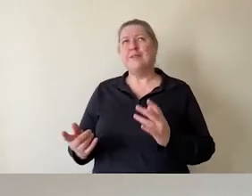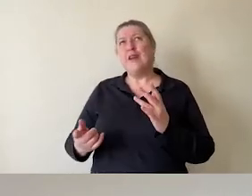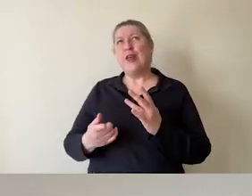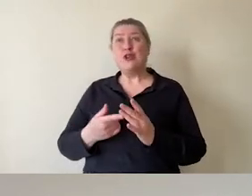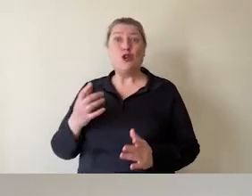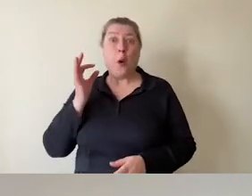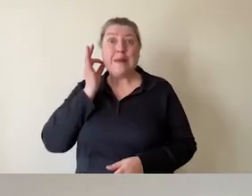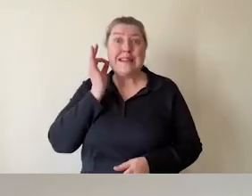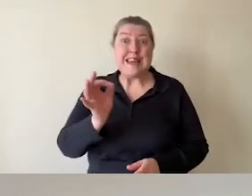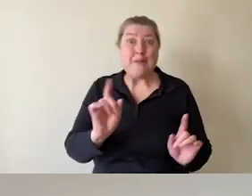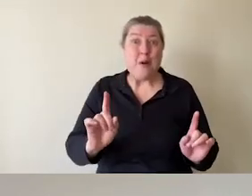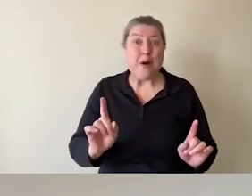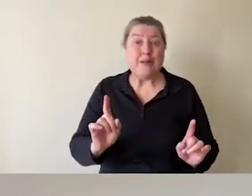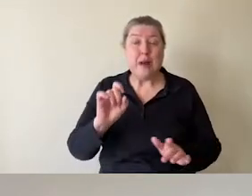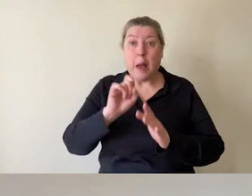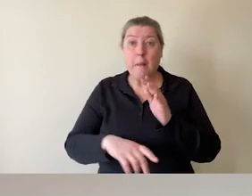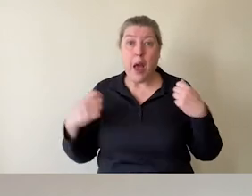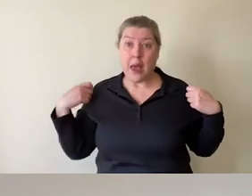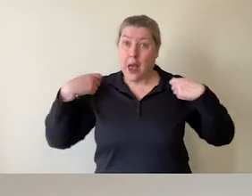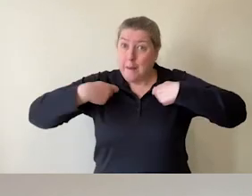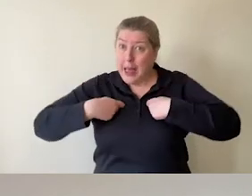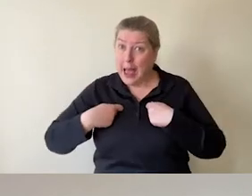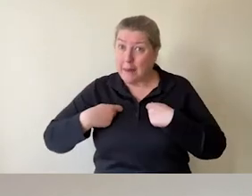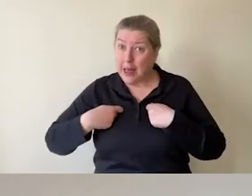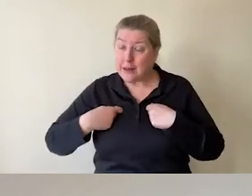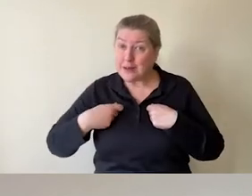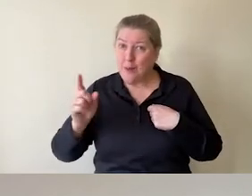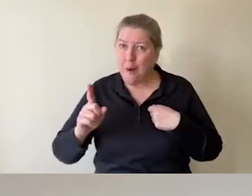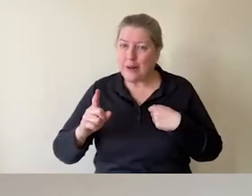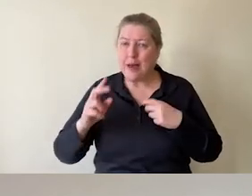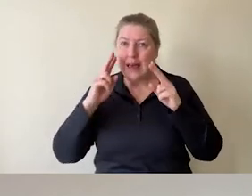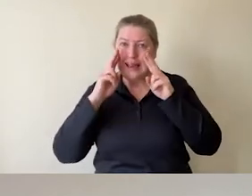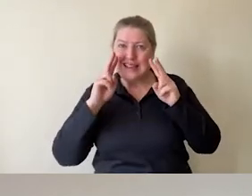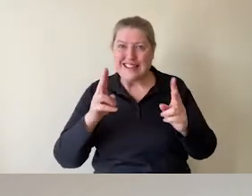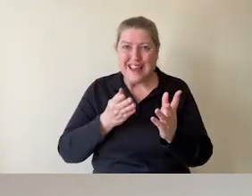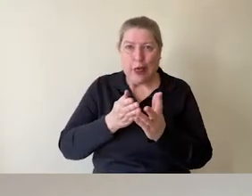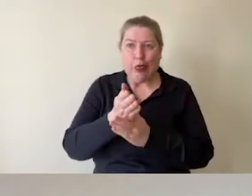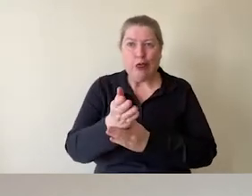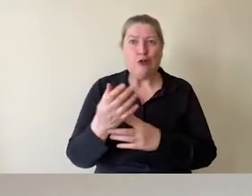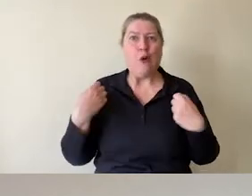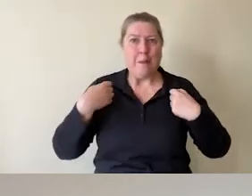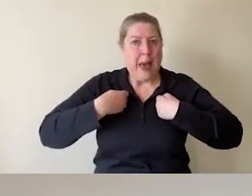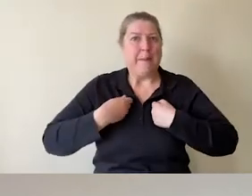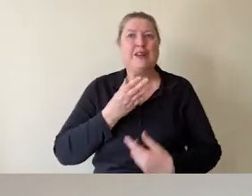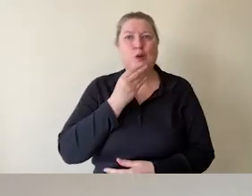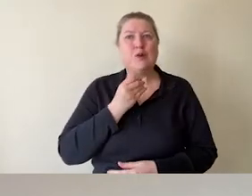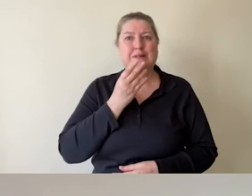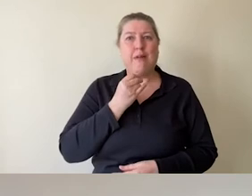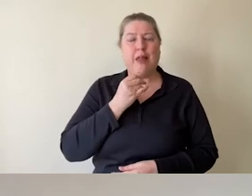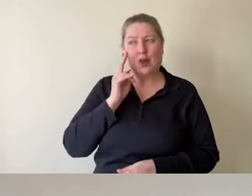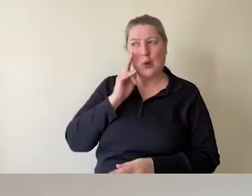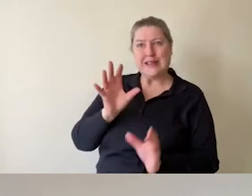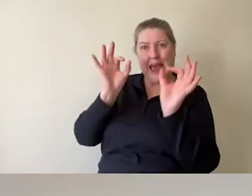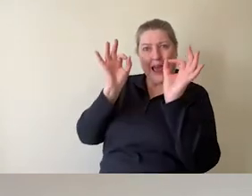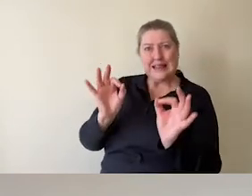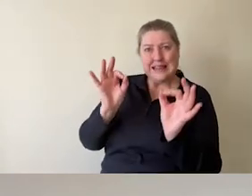say is if you're buying backpacks, these see-through backpacks are really useful because you can see exactly